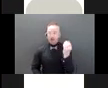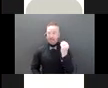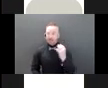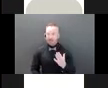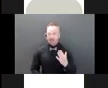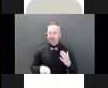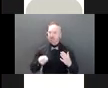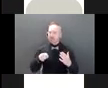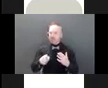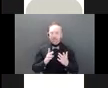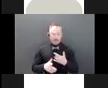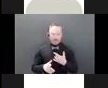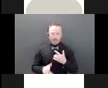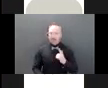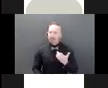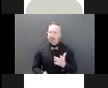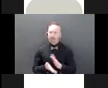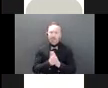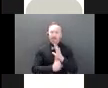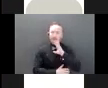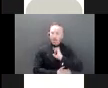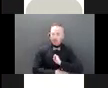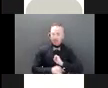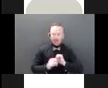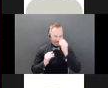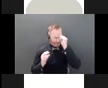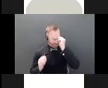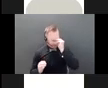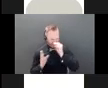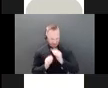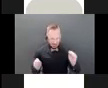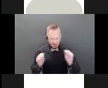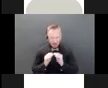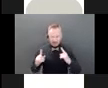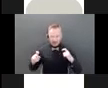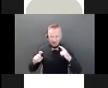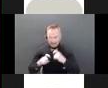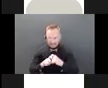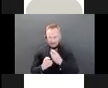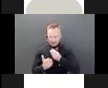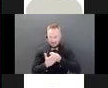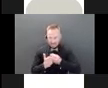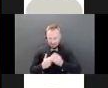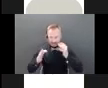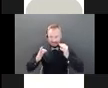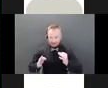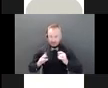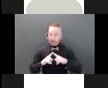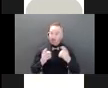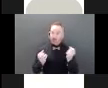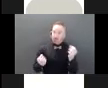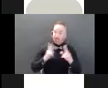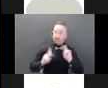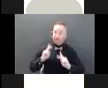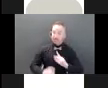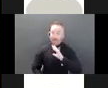financial decisions later in life. But for many health, mobility and cognitive changes that occur with age